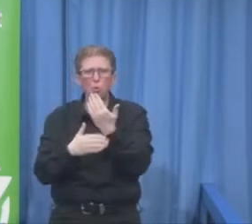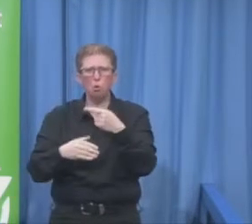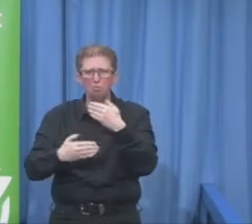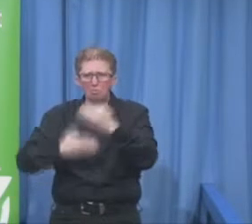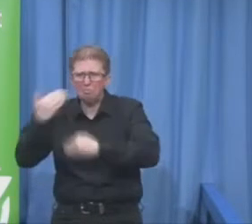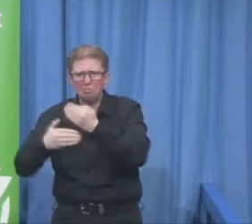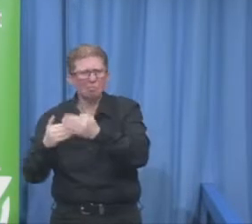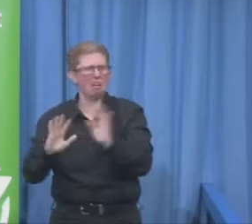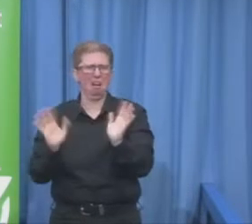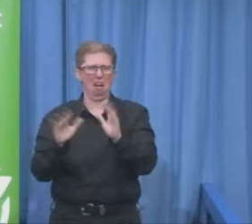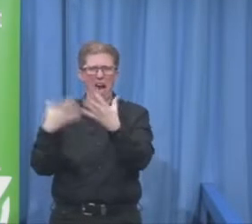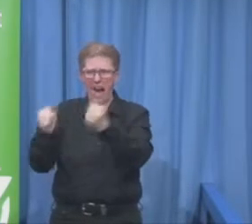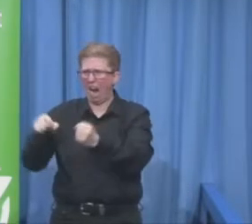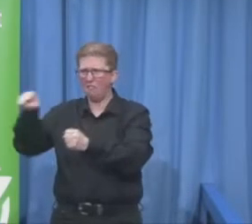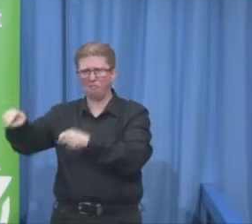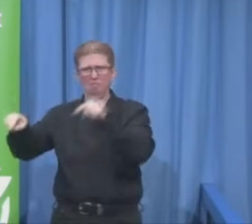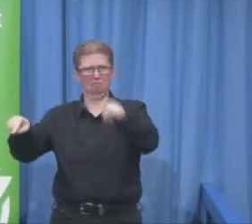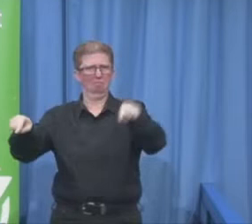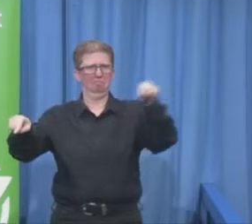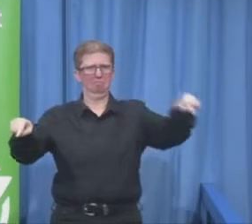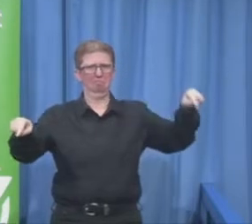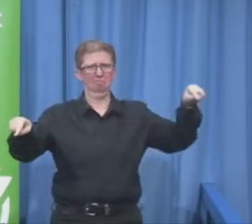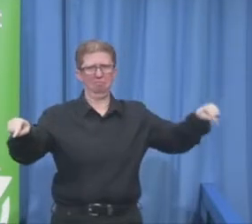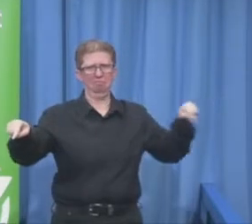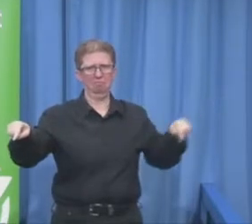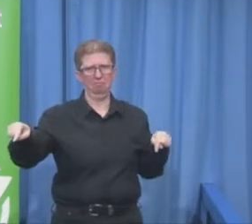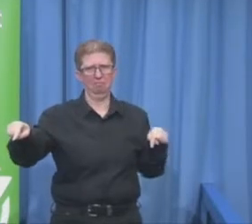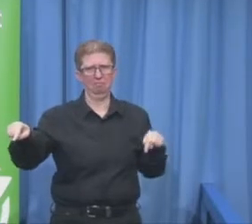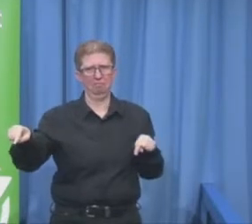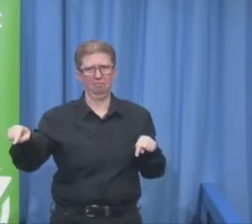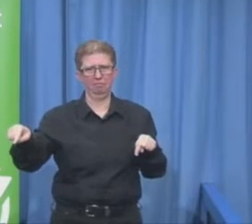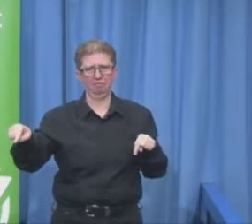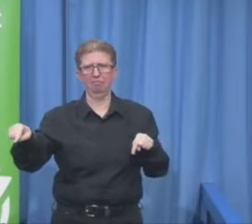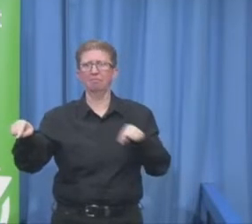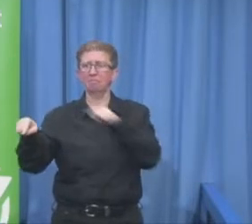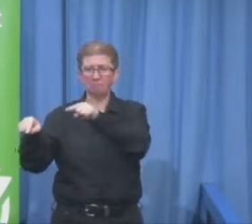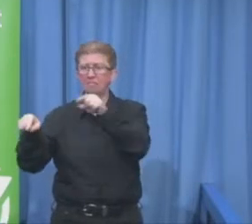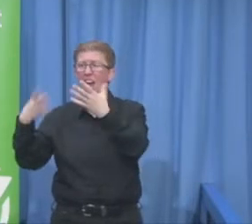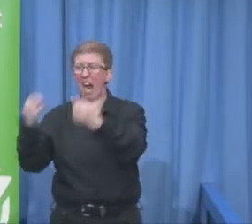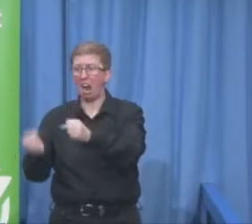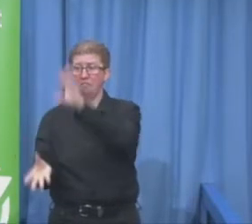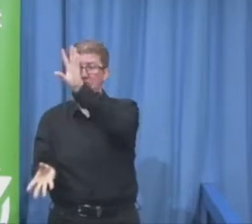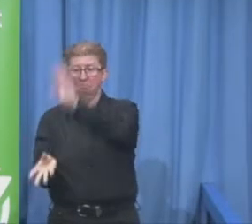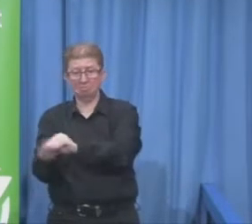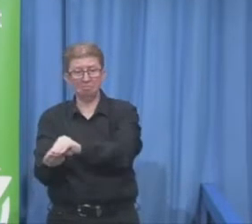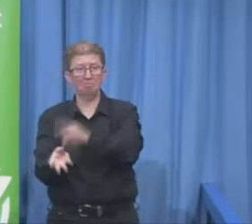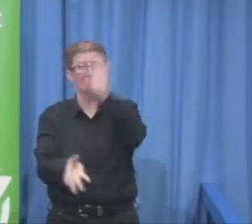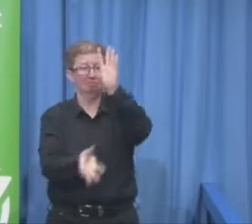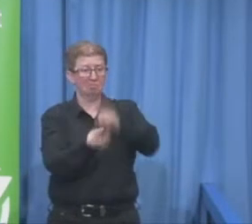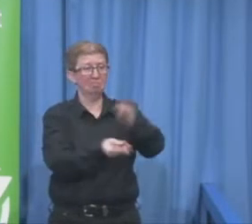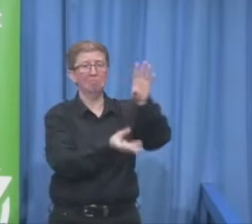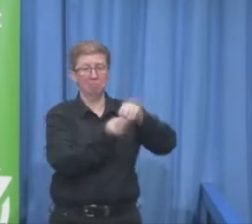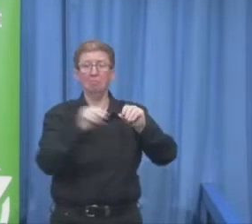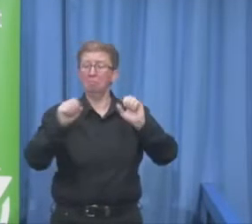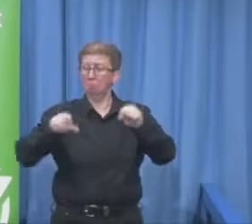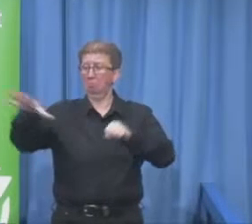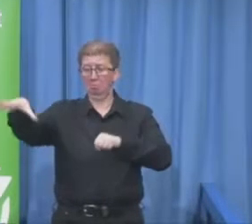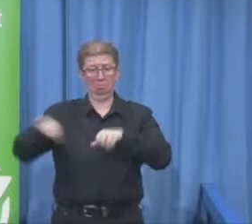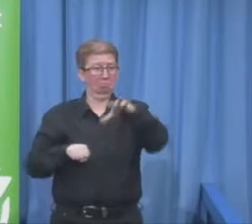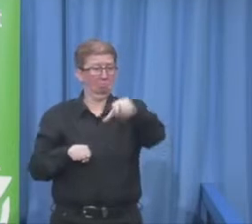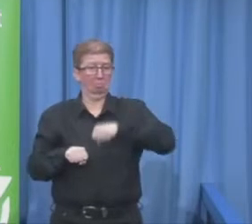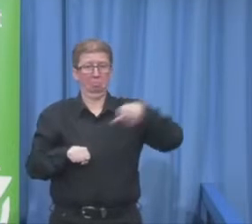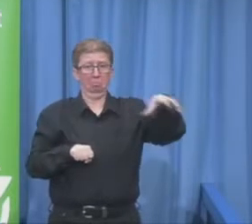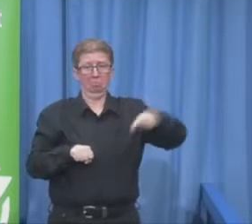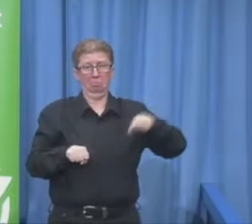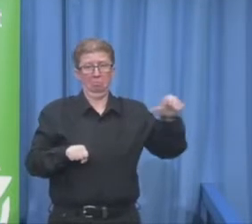presentation on the website and further right you'll find also the web links so I didn't point them out here but this is